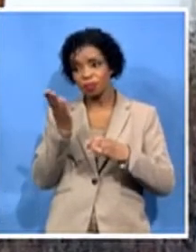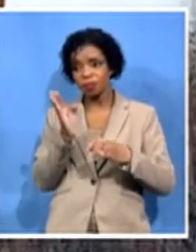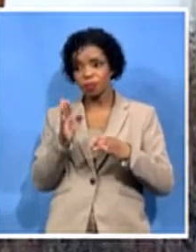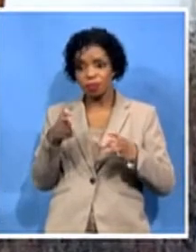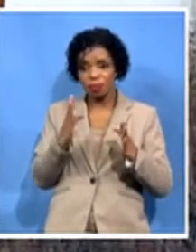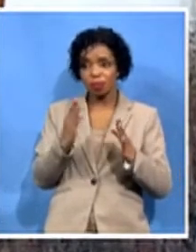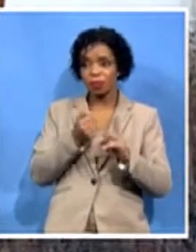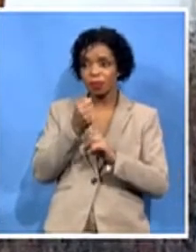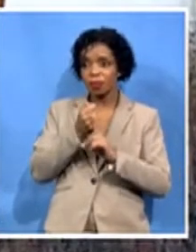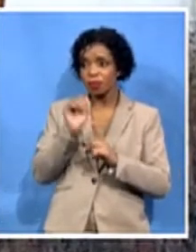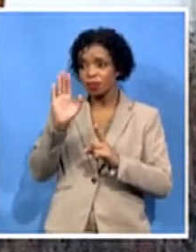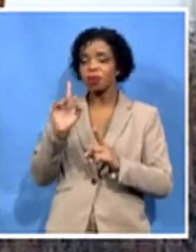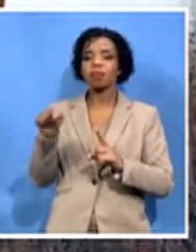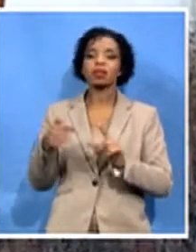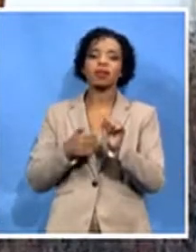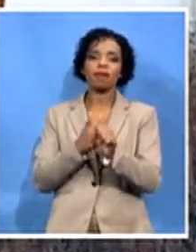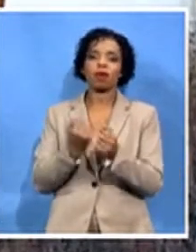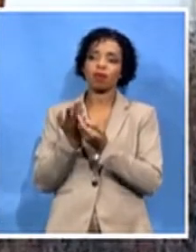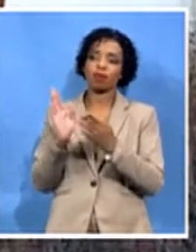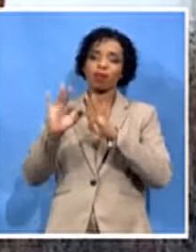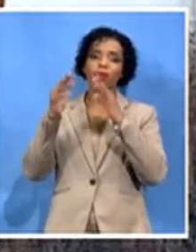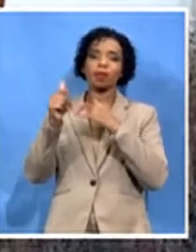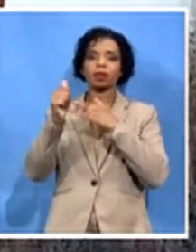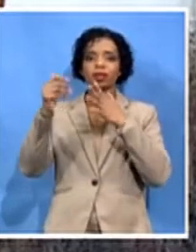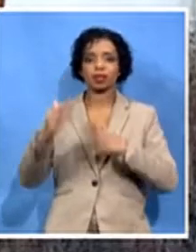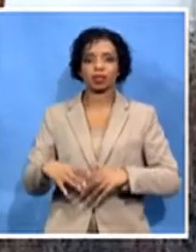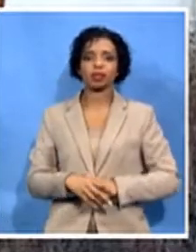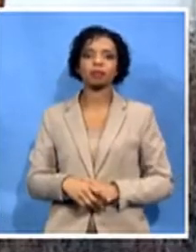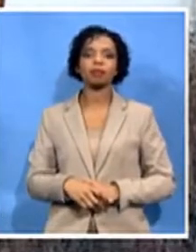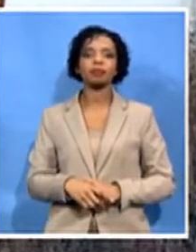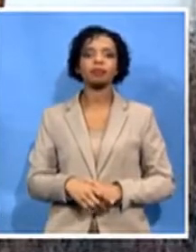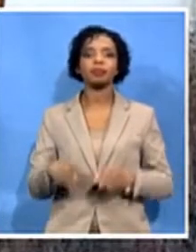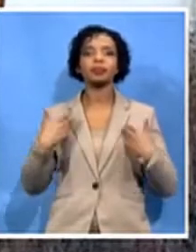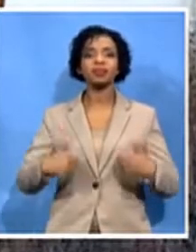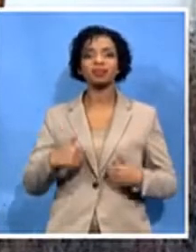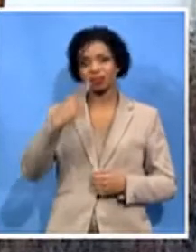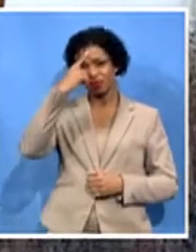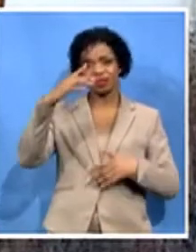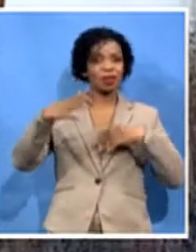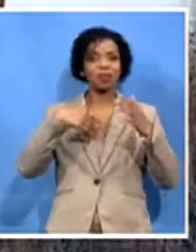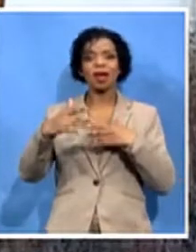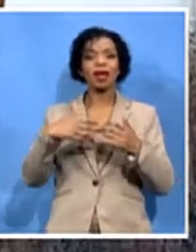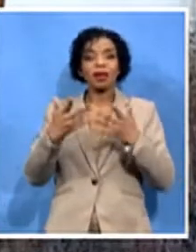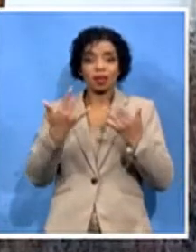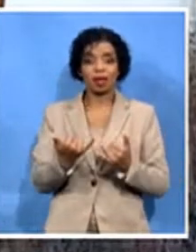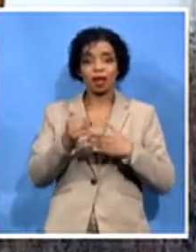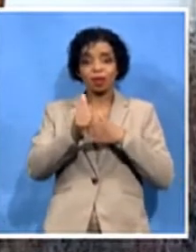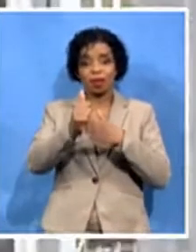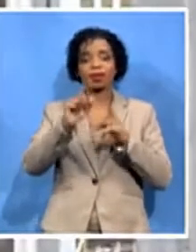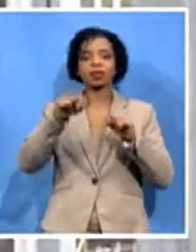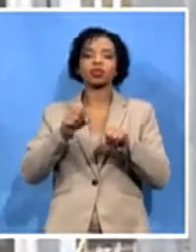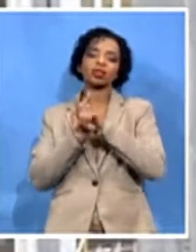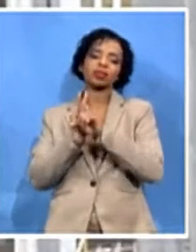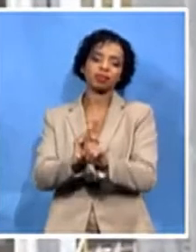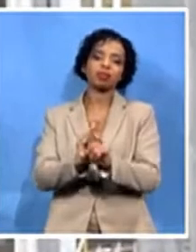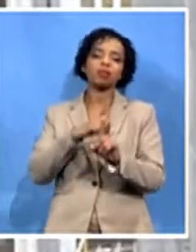I think whoever is leading now should really take where Ray left because he was a very honest man. We are very shocked